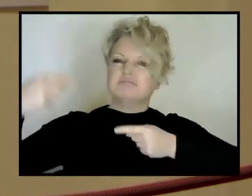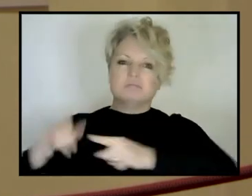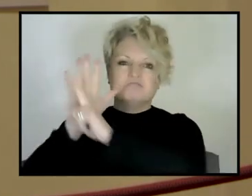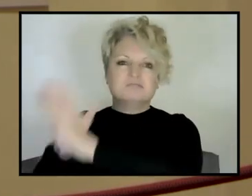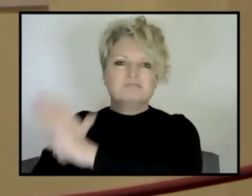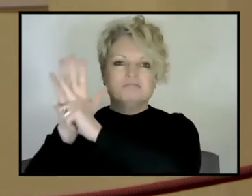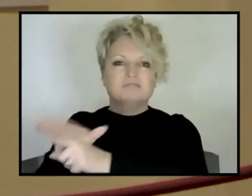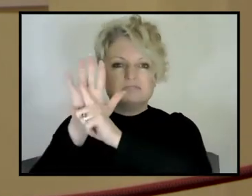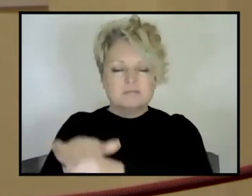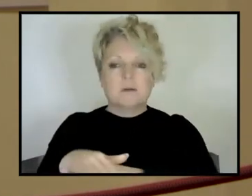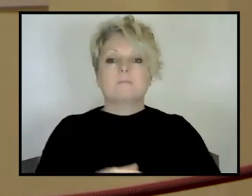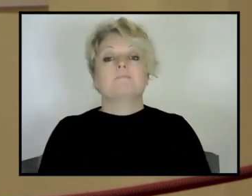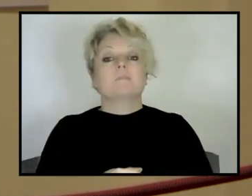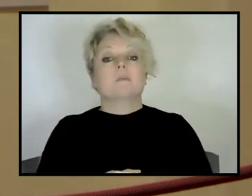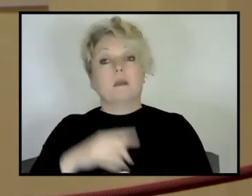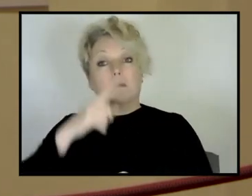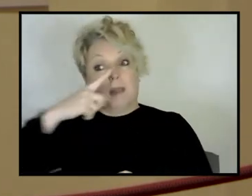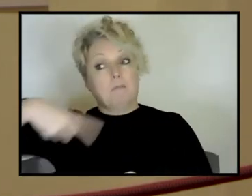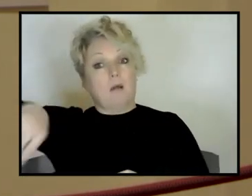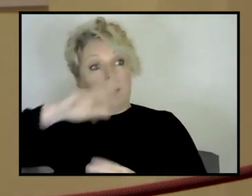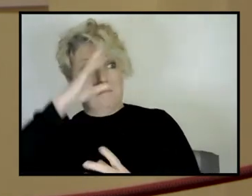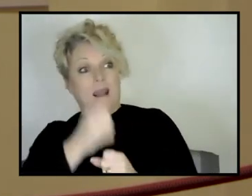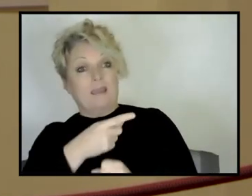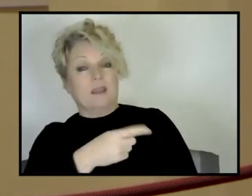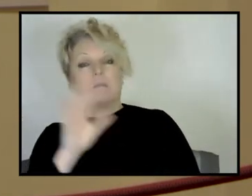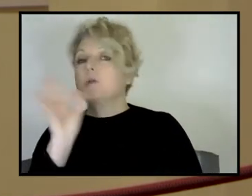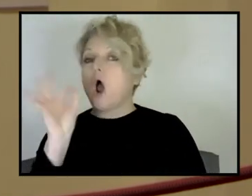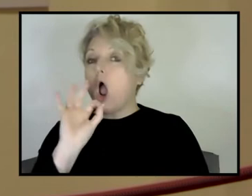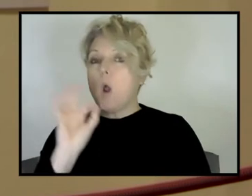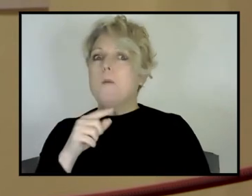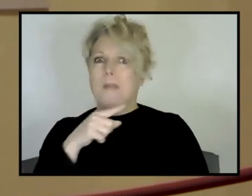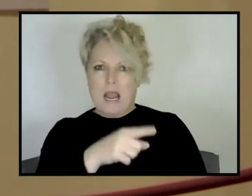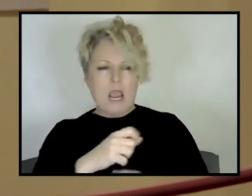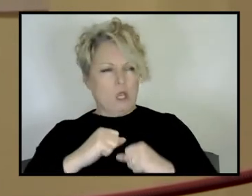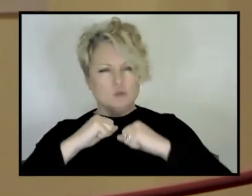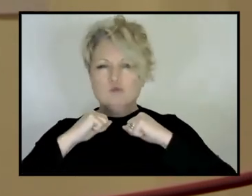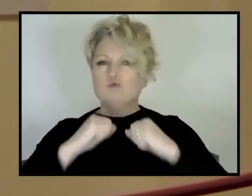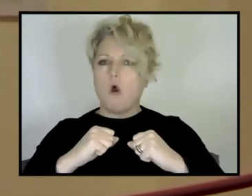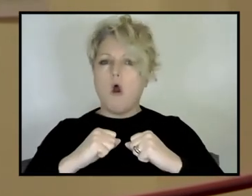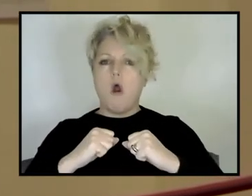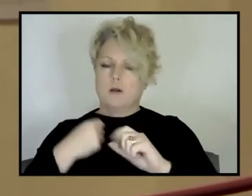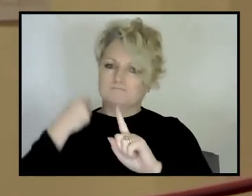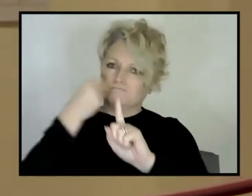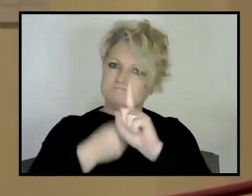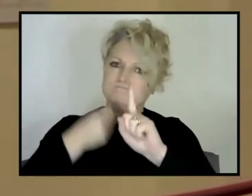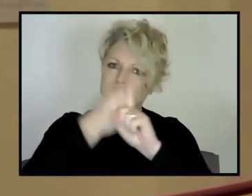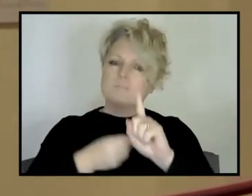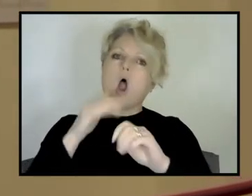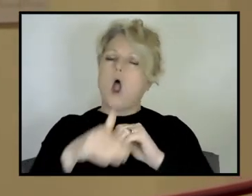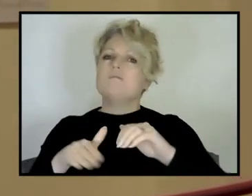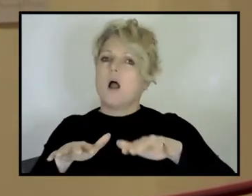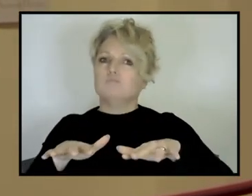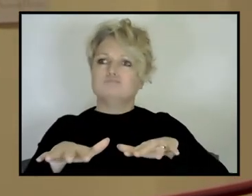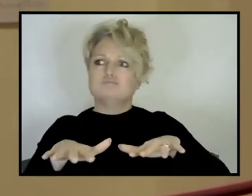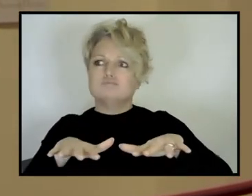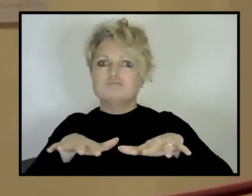still didn't mean that most people believed him. But he, he was a stalwart, a holdout for continental drift. There was about five or six people around